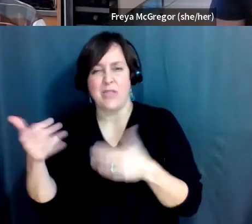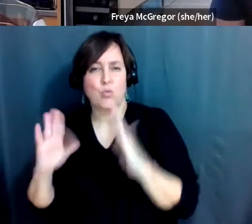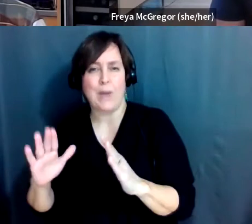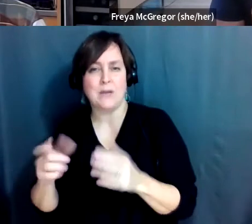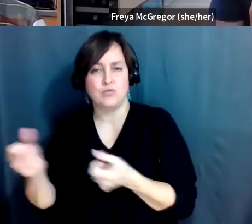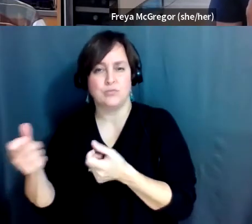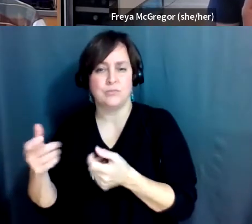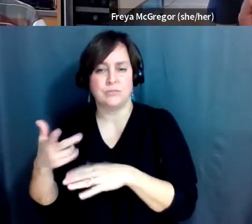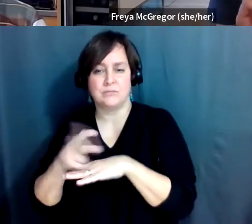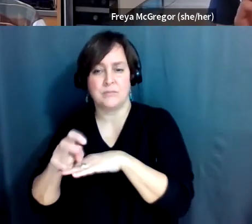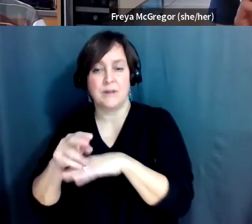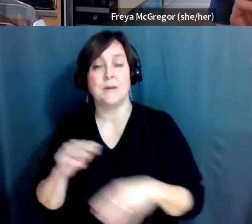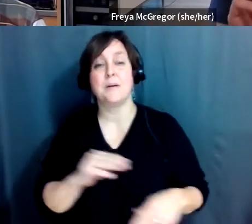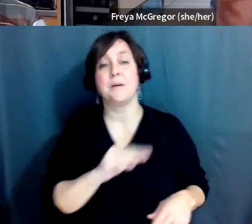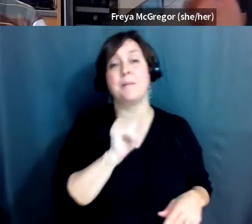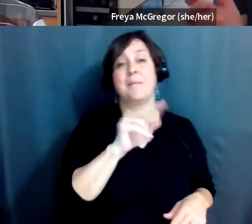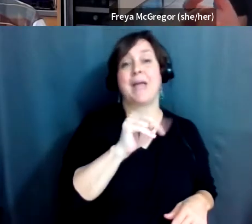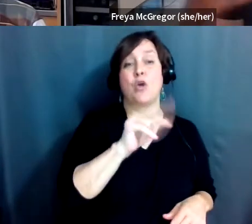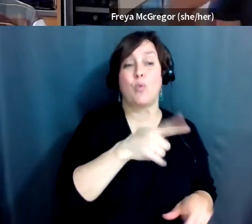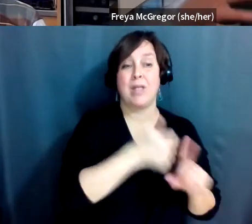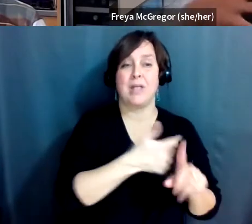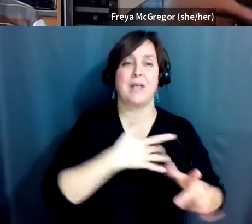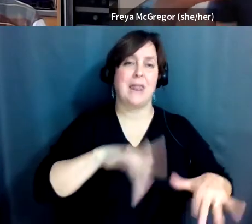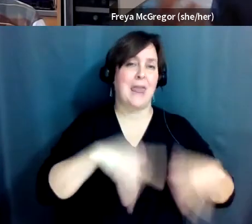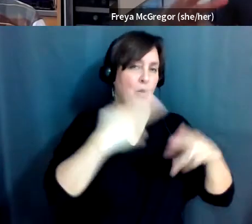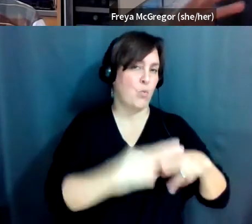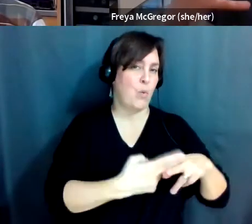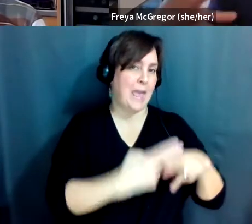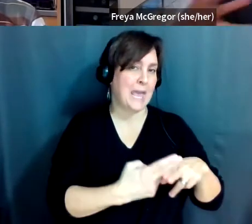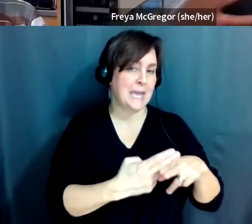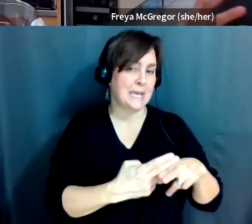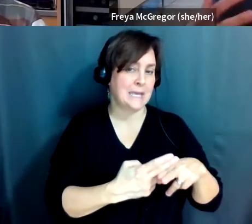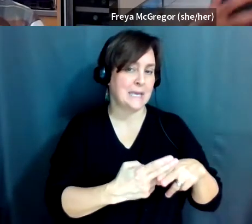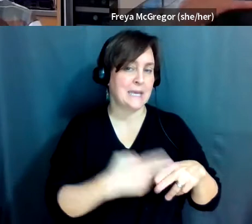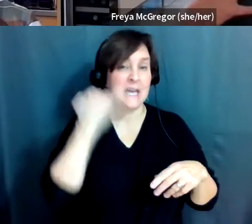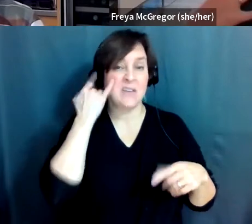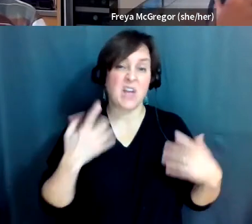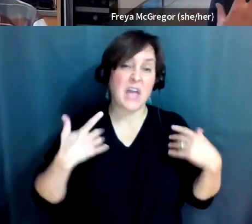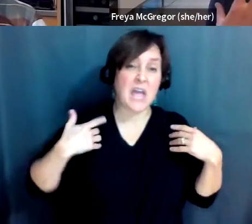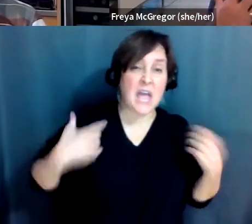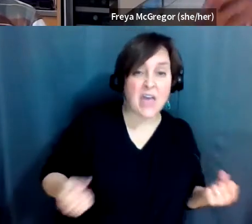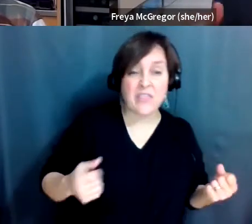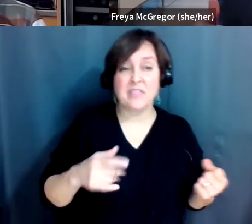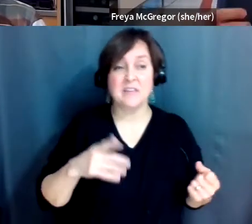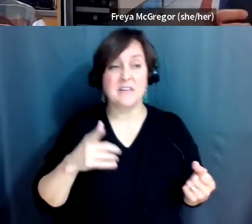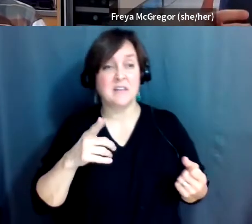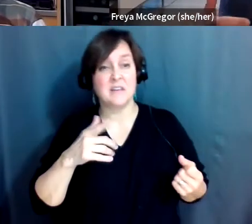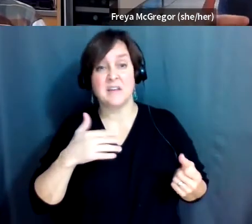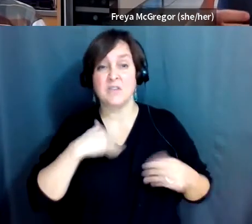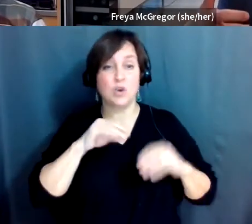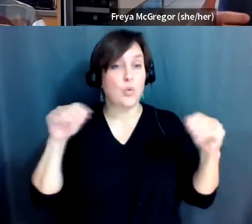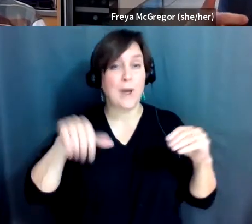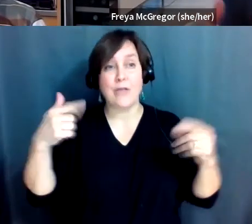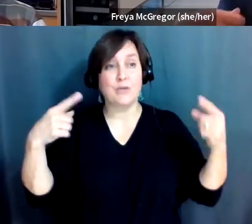Manual wheelchairs are a lot lighter weight. Some people who are otherwise like fit and healthy and don't have any injuries can do things